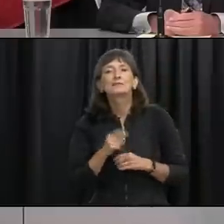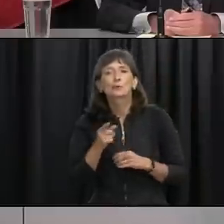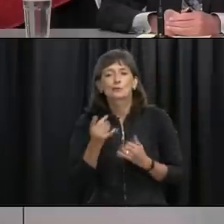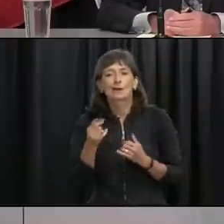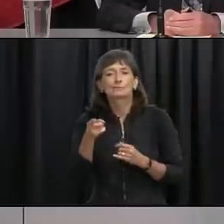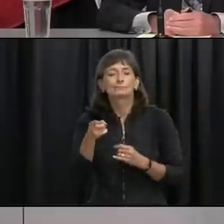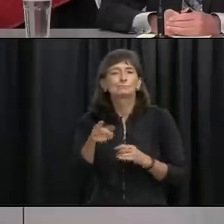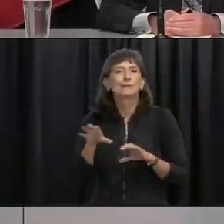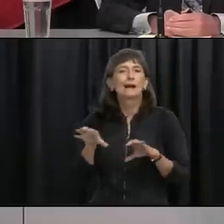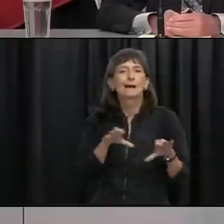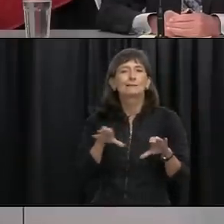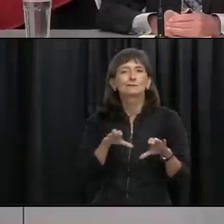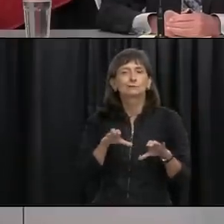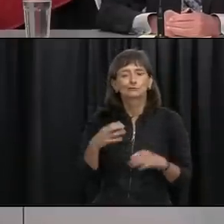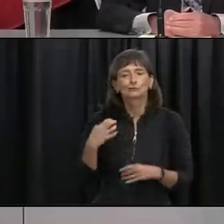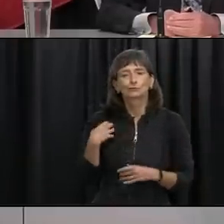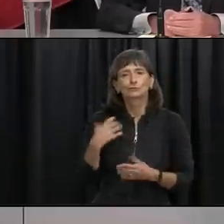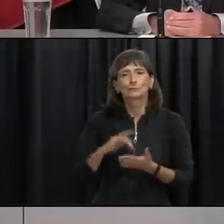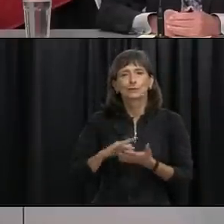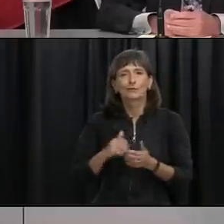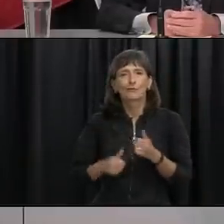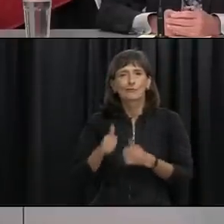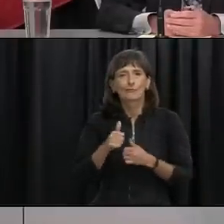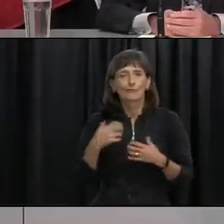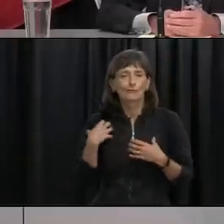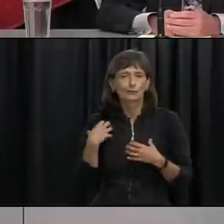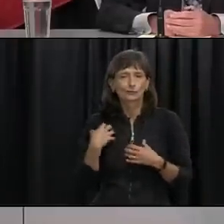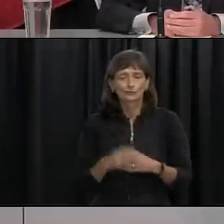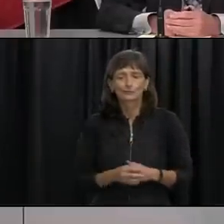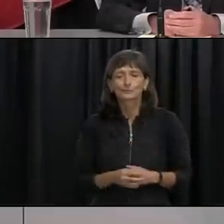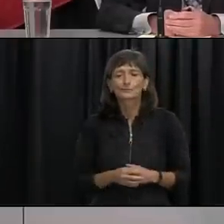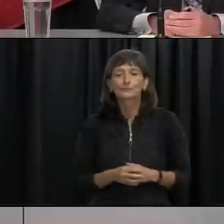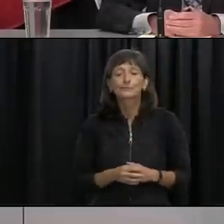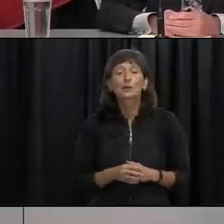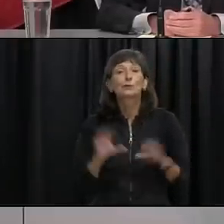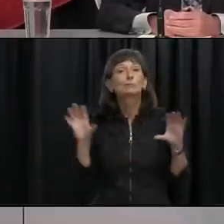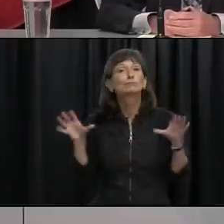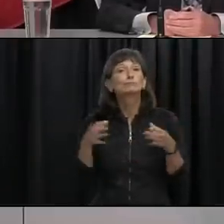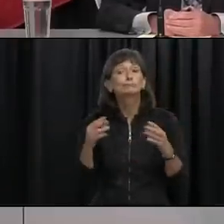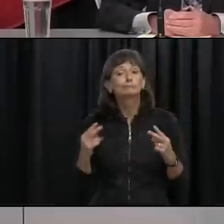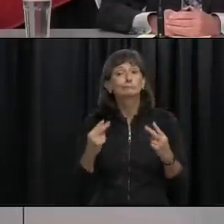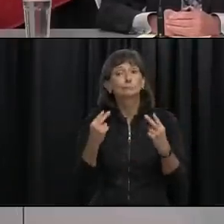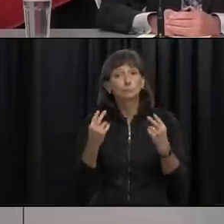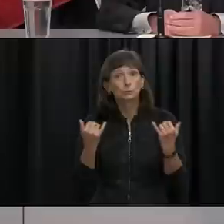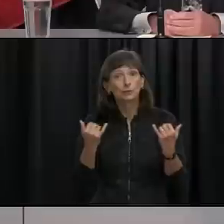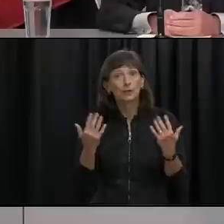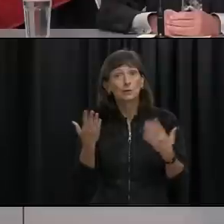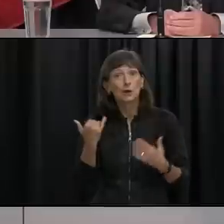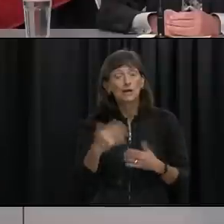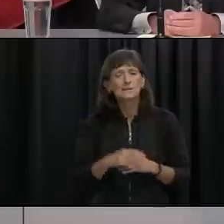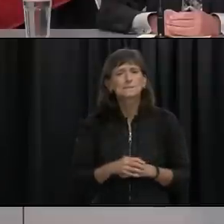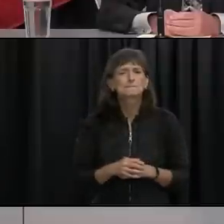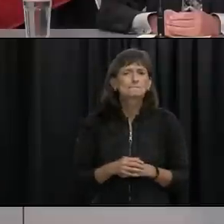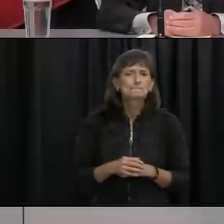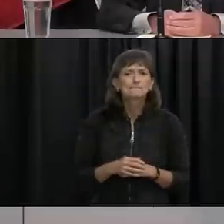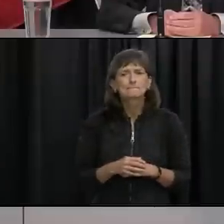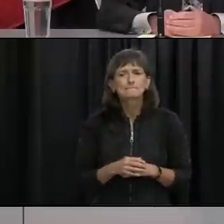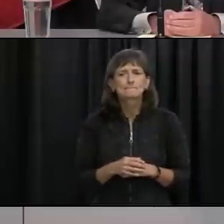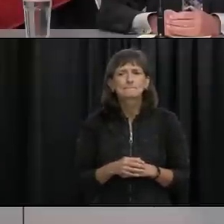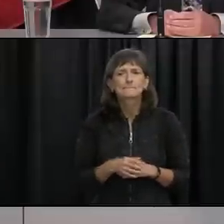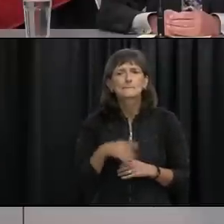Chief Medical Officer of Health. The reason we've called you together is there's been some